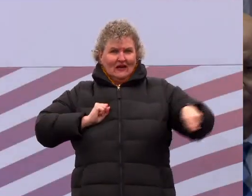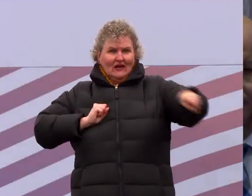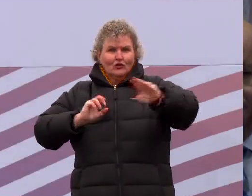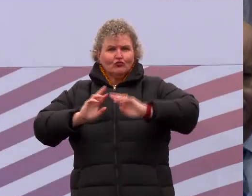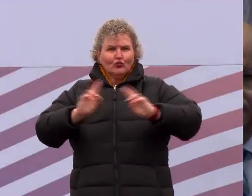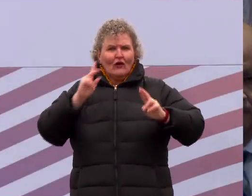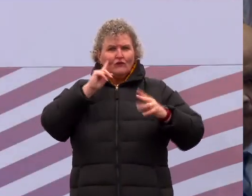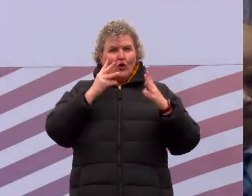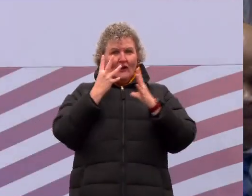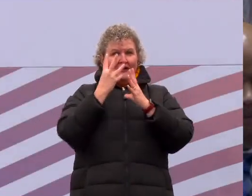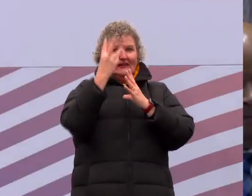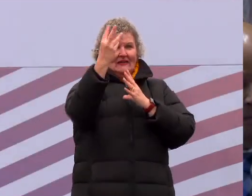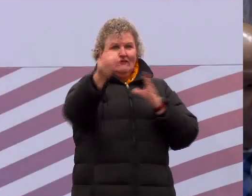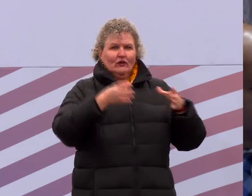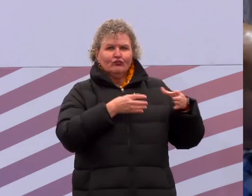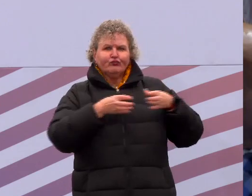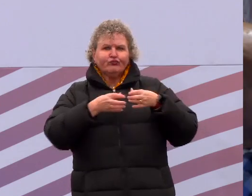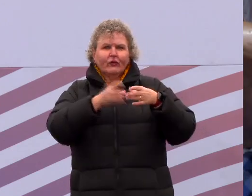for the governor.